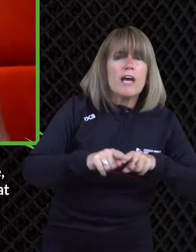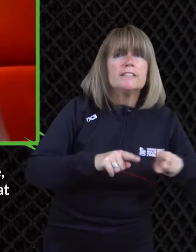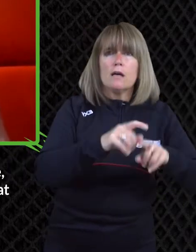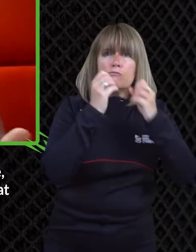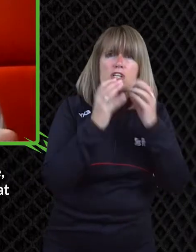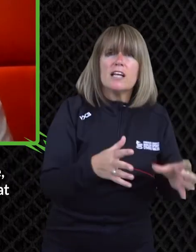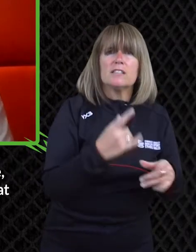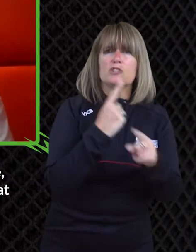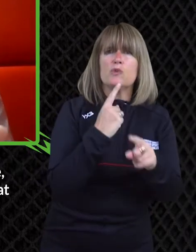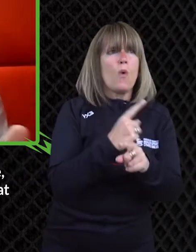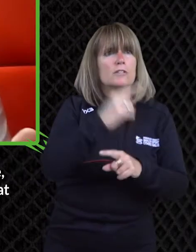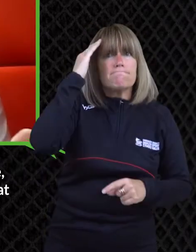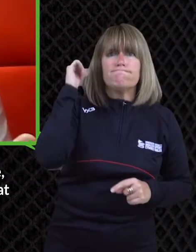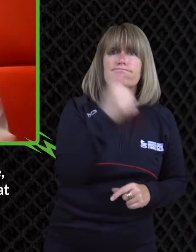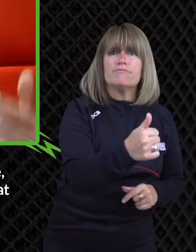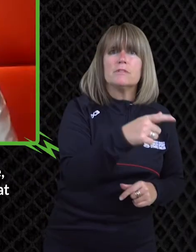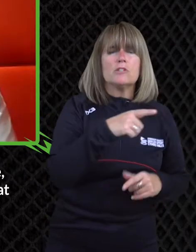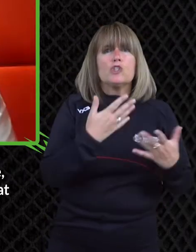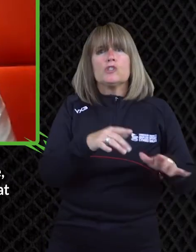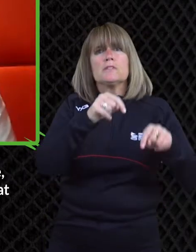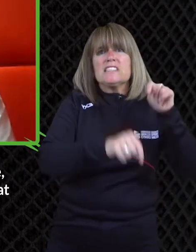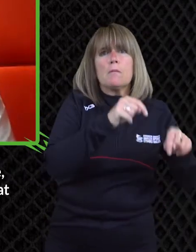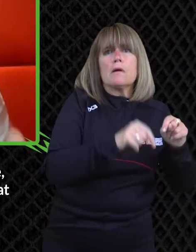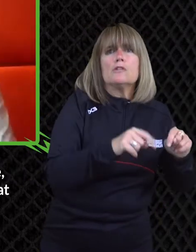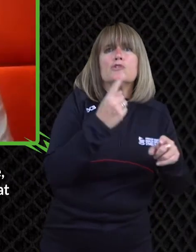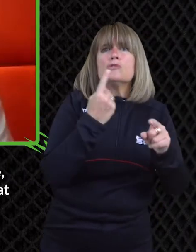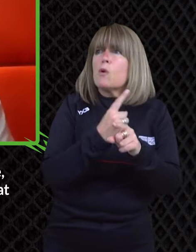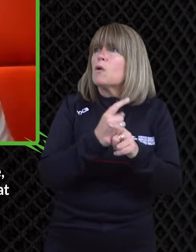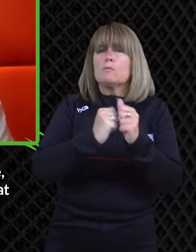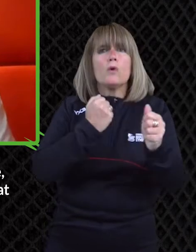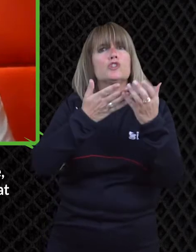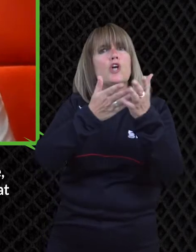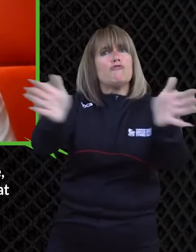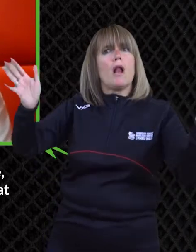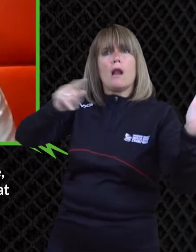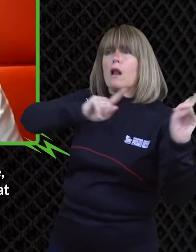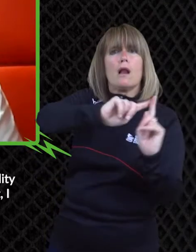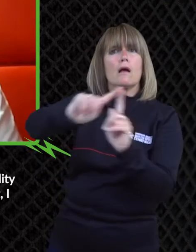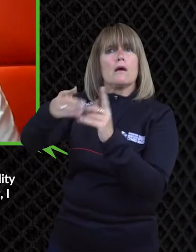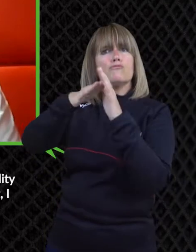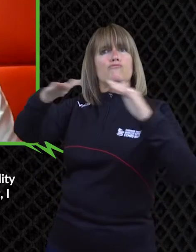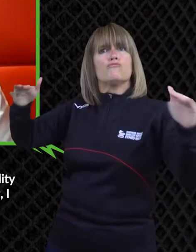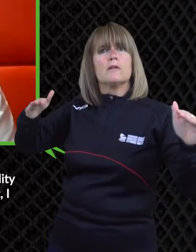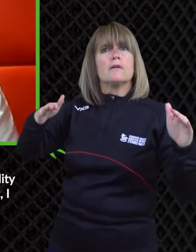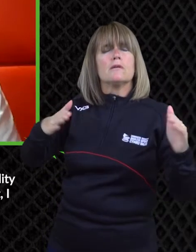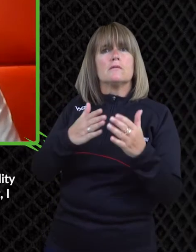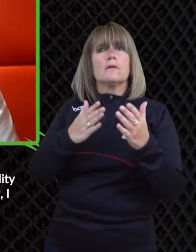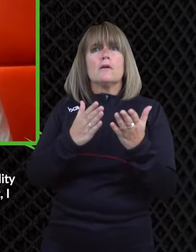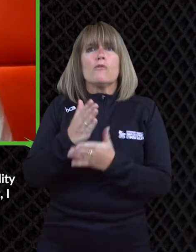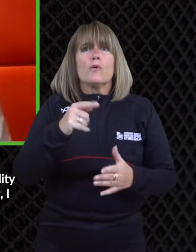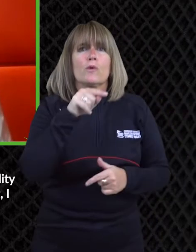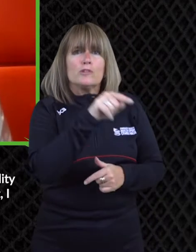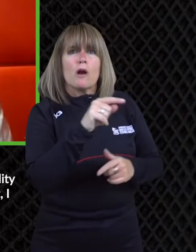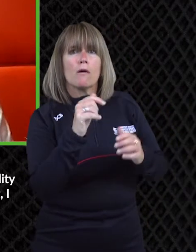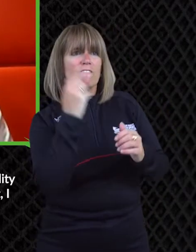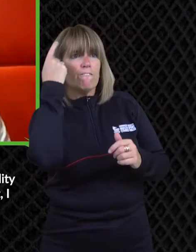giving um evidence to the cnv or a pre-appointment hearing for for sport wales um and i look